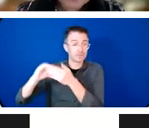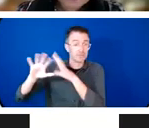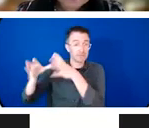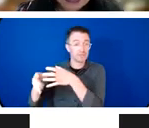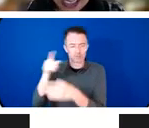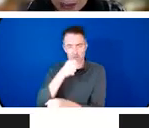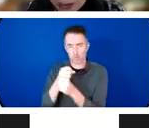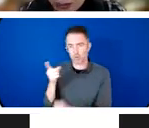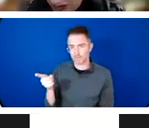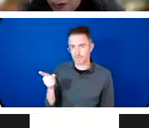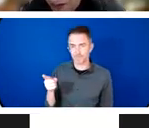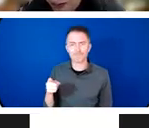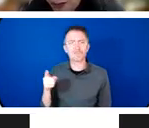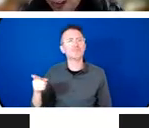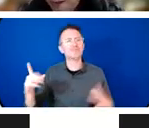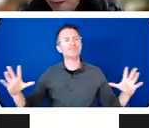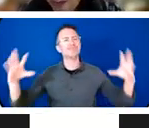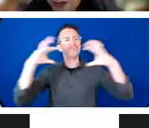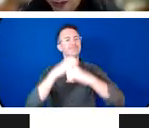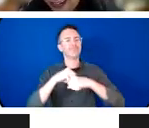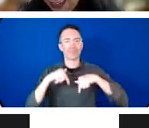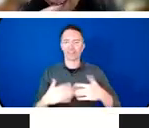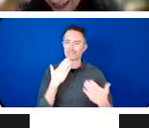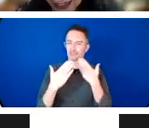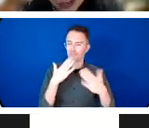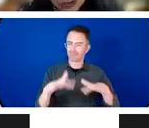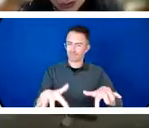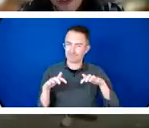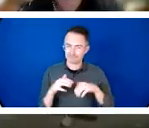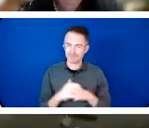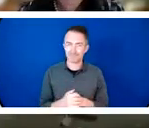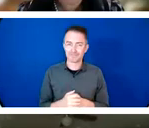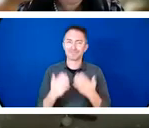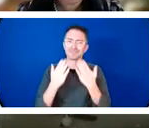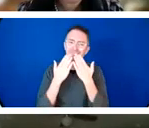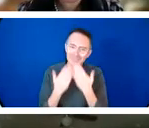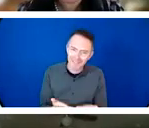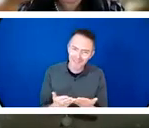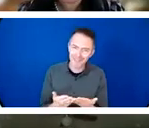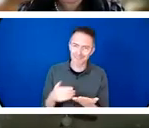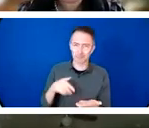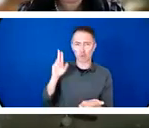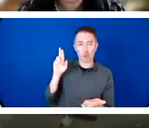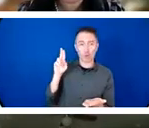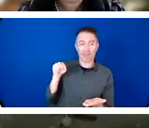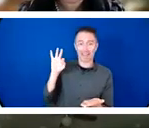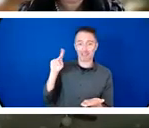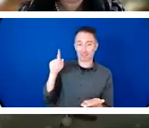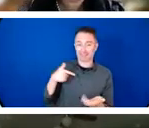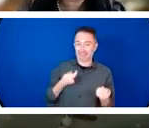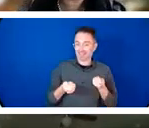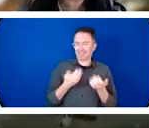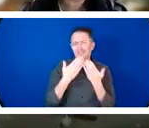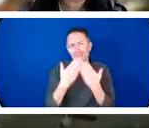so thank you you know from UNFB and the moderator and to all of you but over to you Miss Jennifer Adams